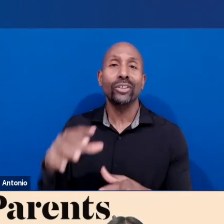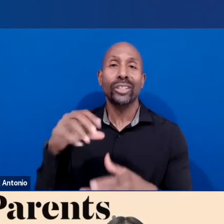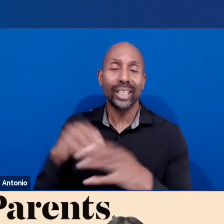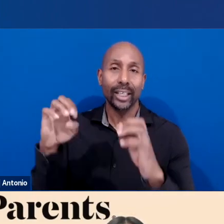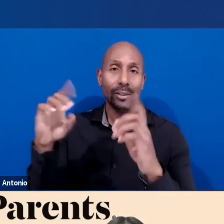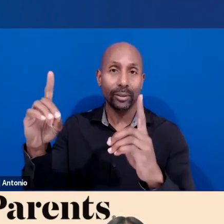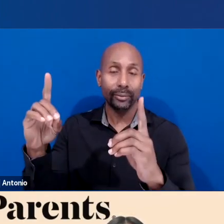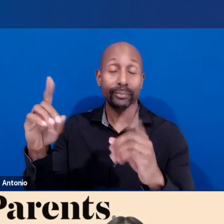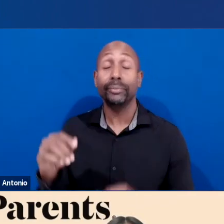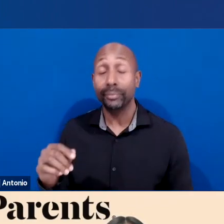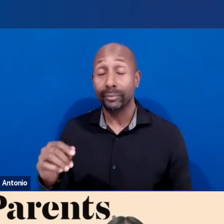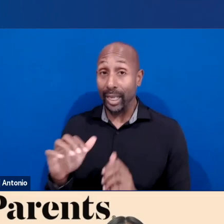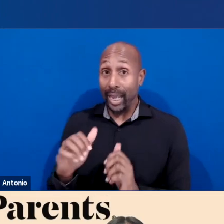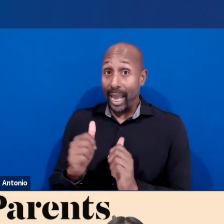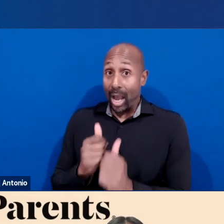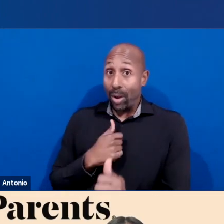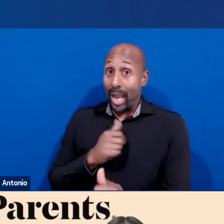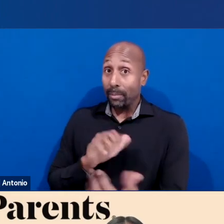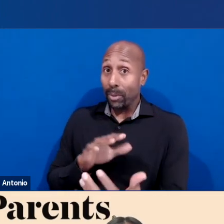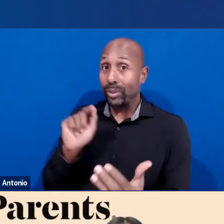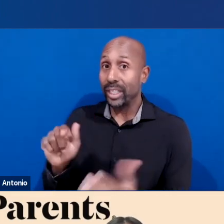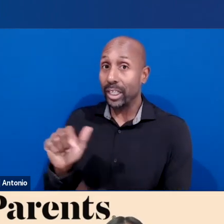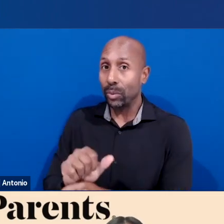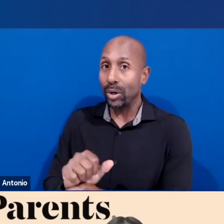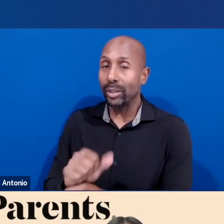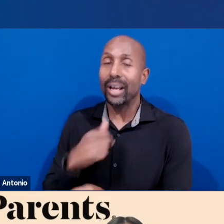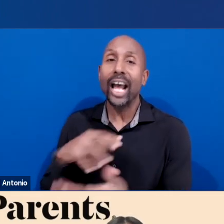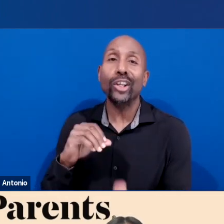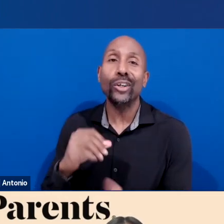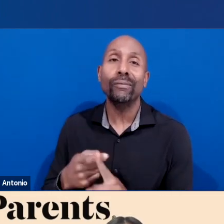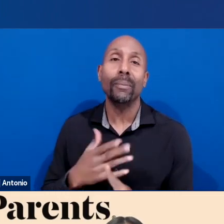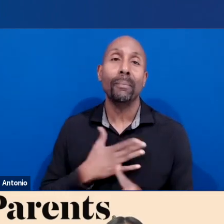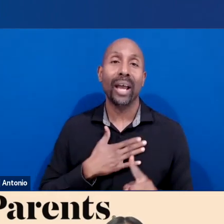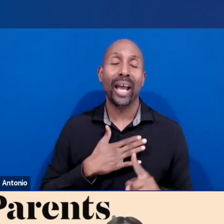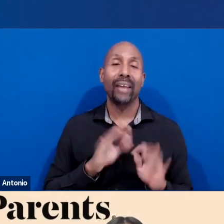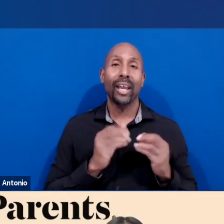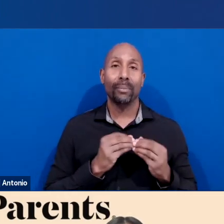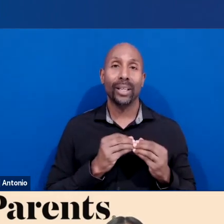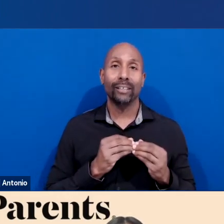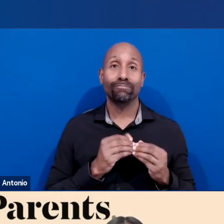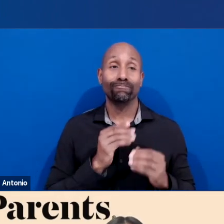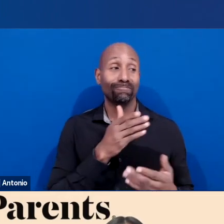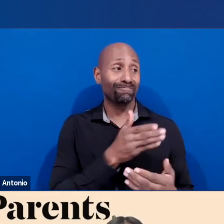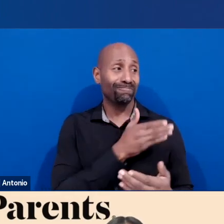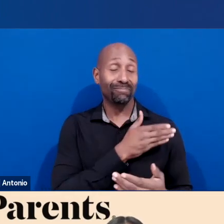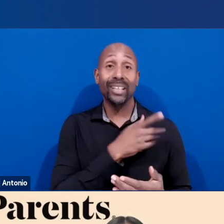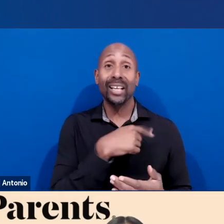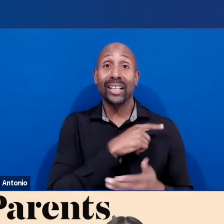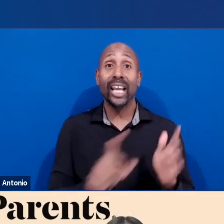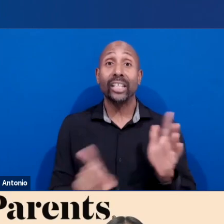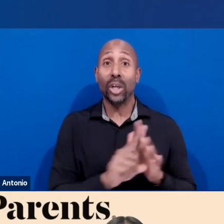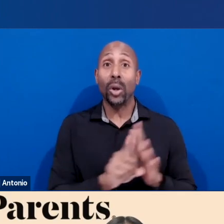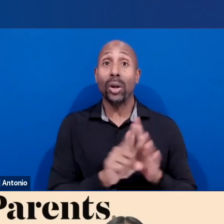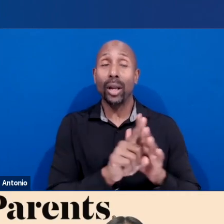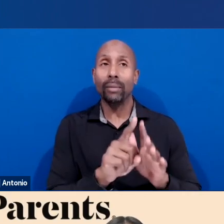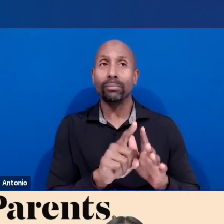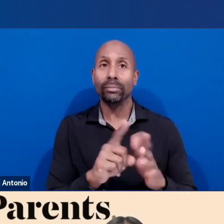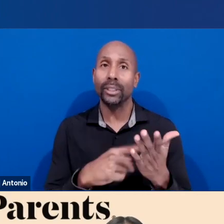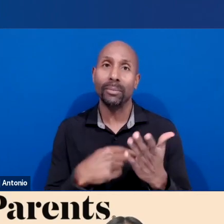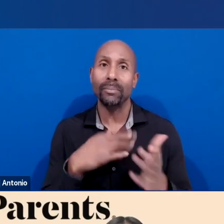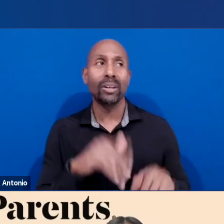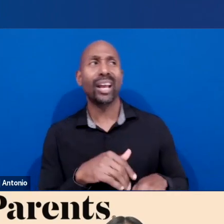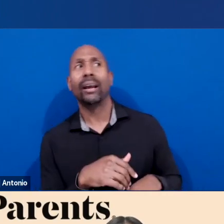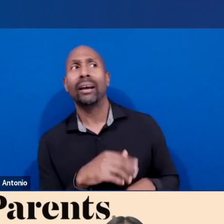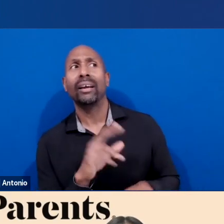I come to this work from my own family, who showed up even when I didn't want them to. And they deeply partnered with my